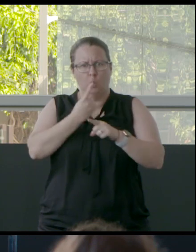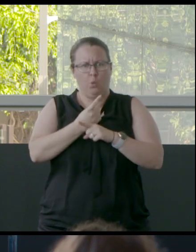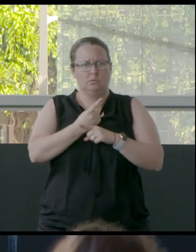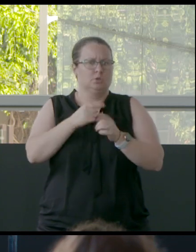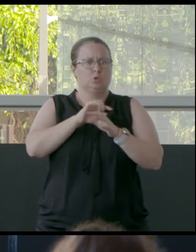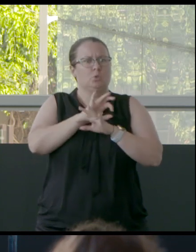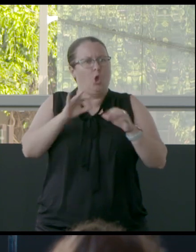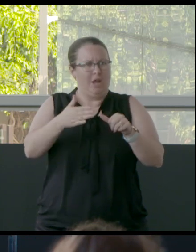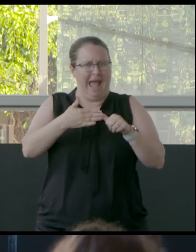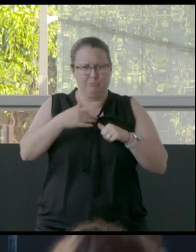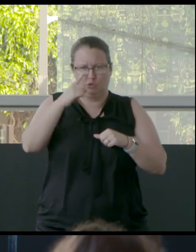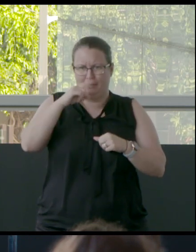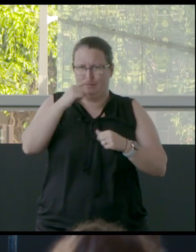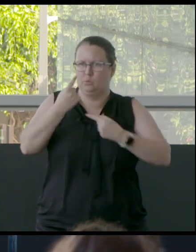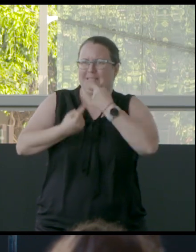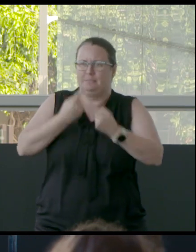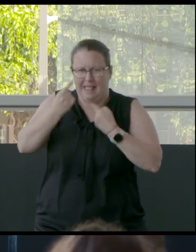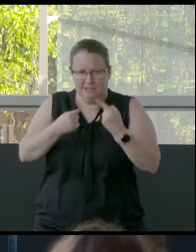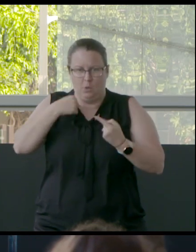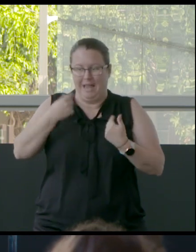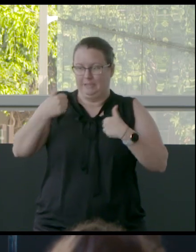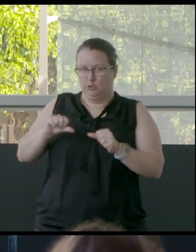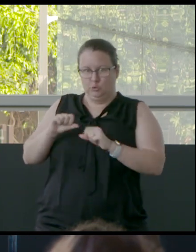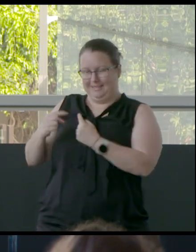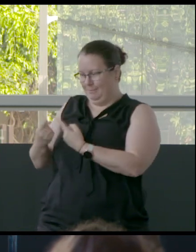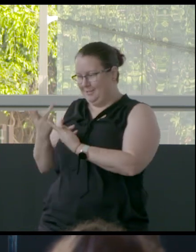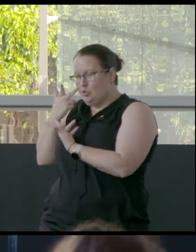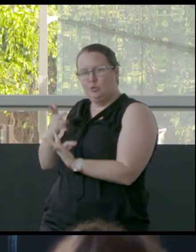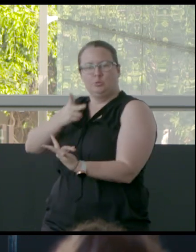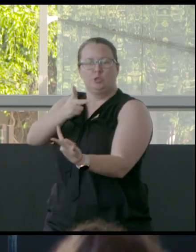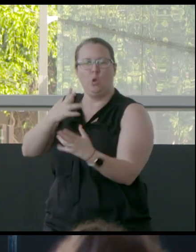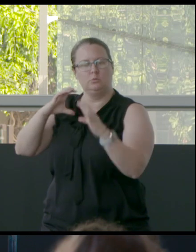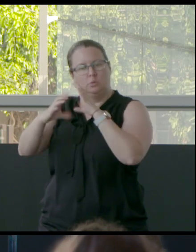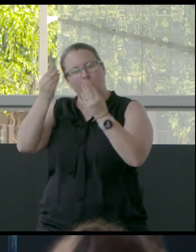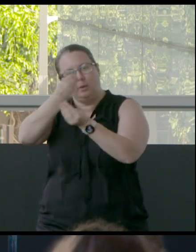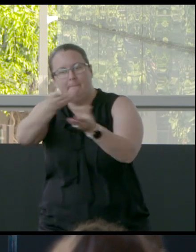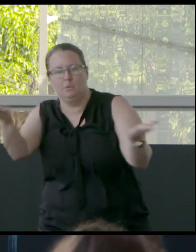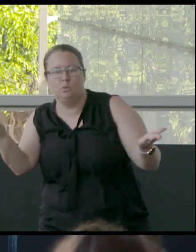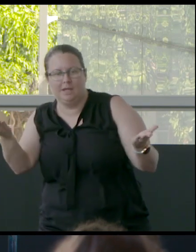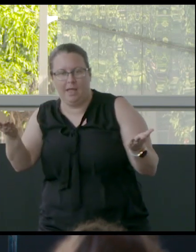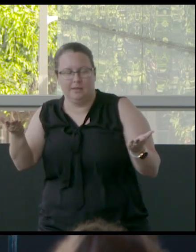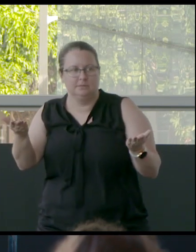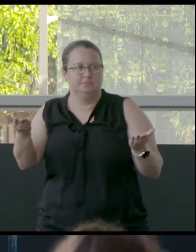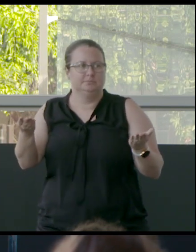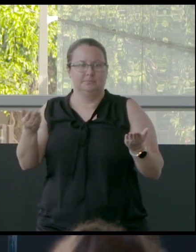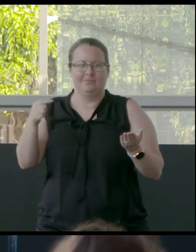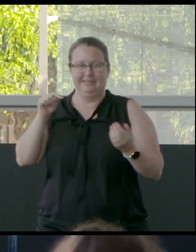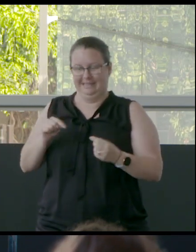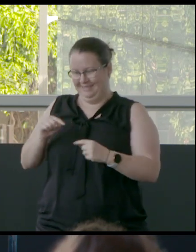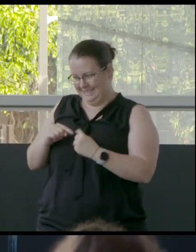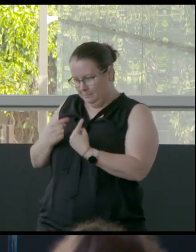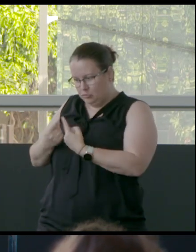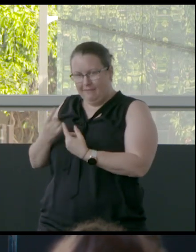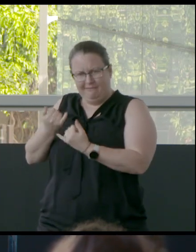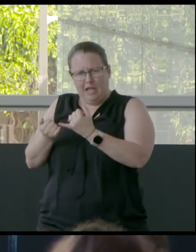people about things. So we use material to communicate this because these materials are so critical and important